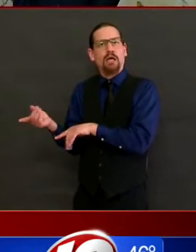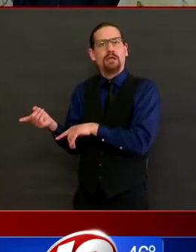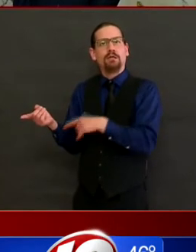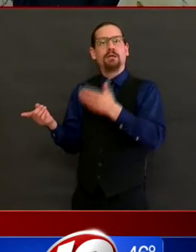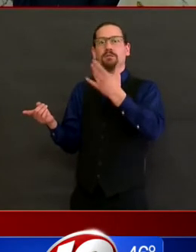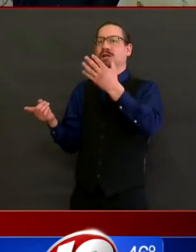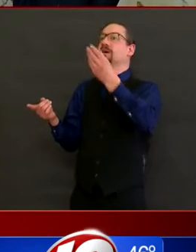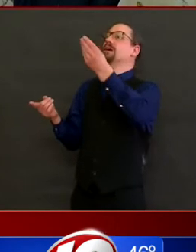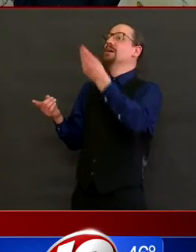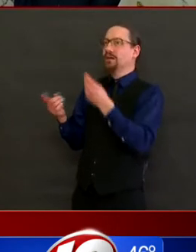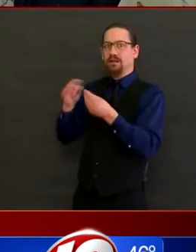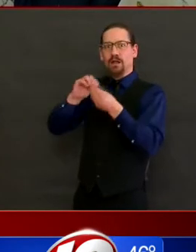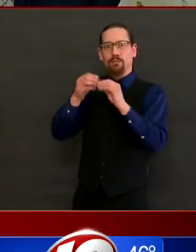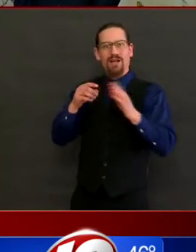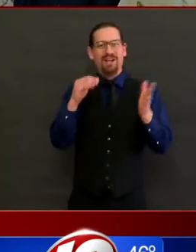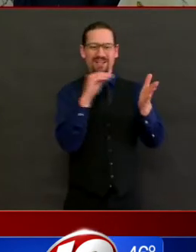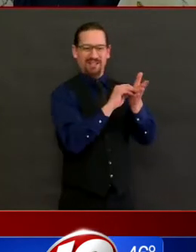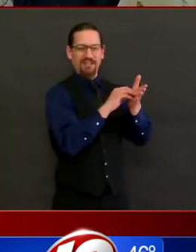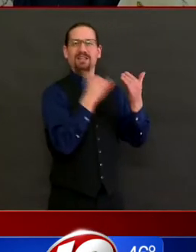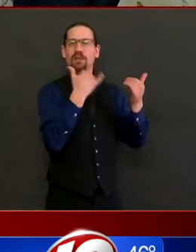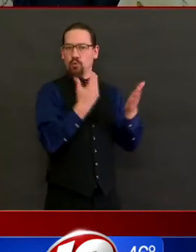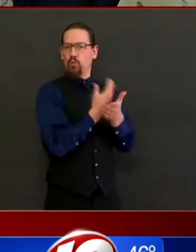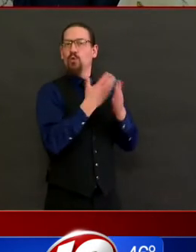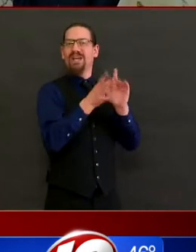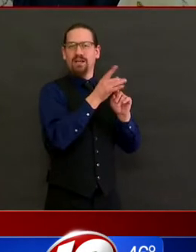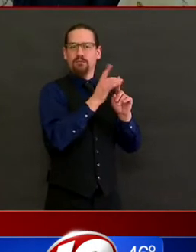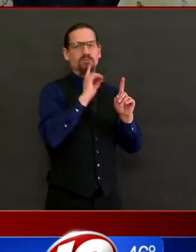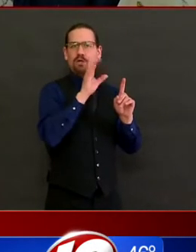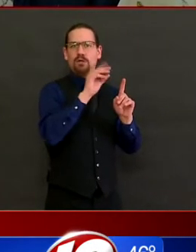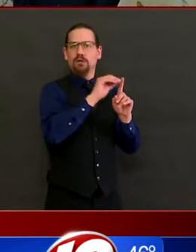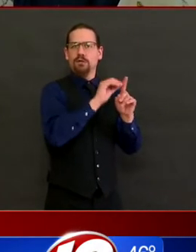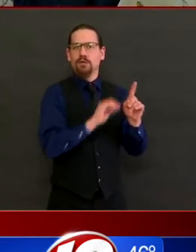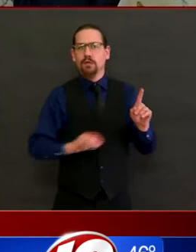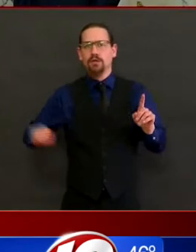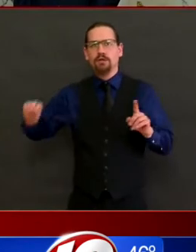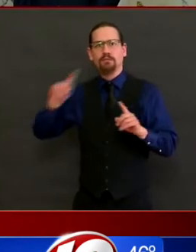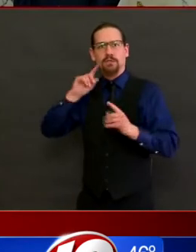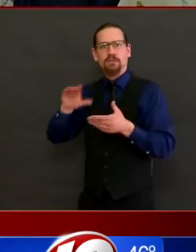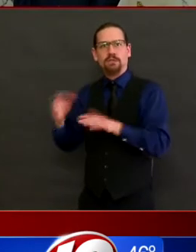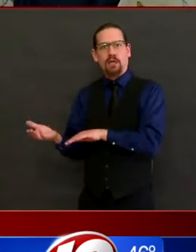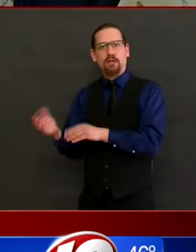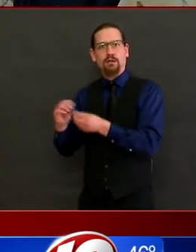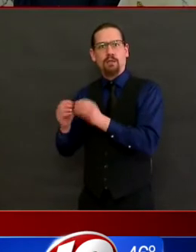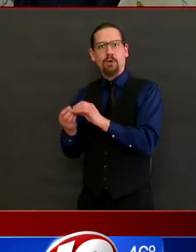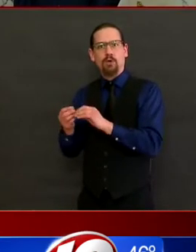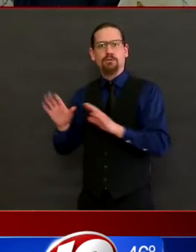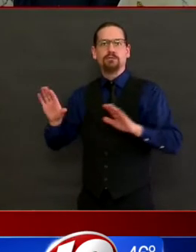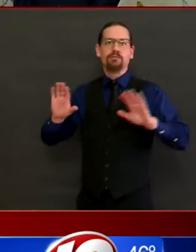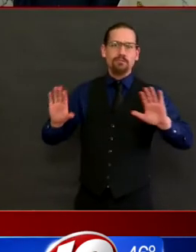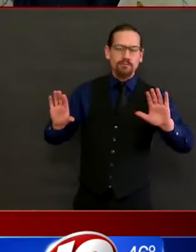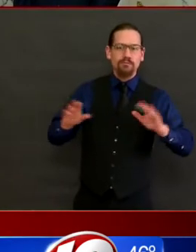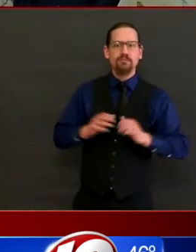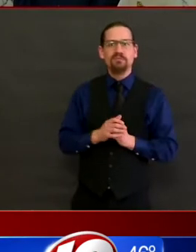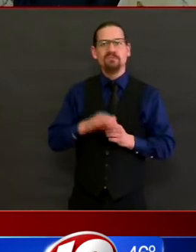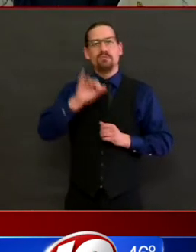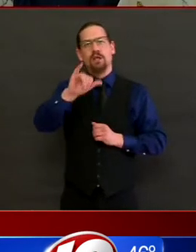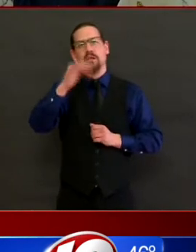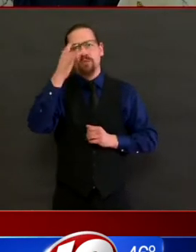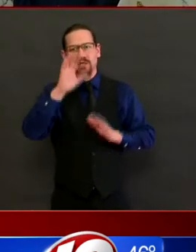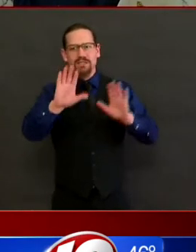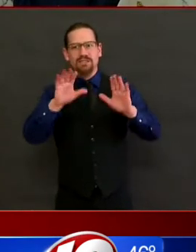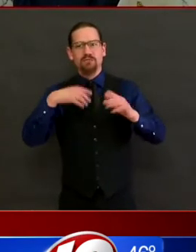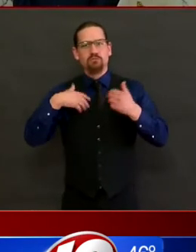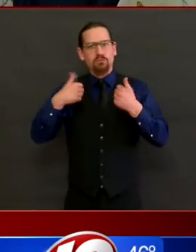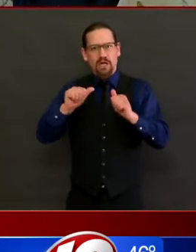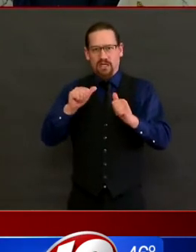facilities in our congregate care settings to make the lag time as short as possible, but it's important